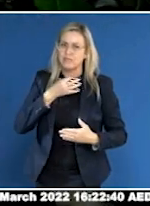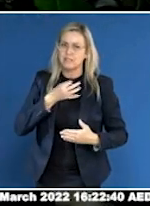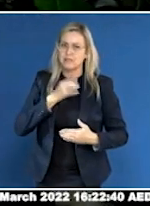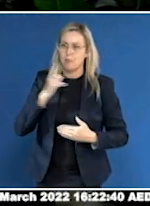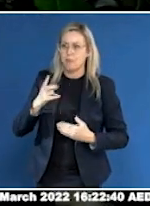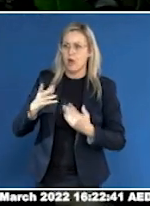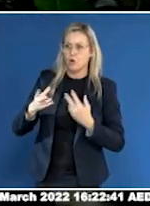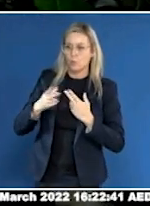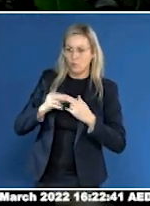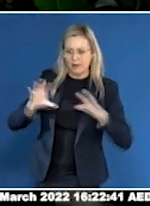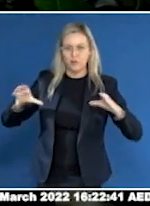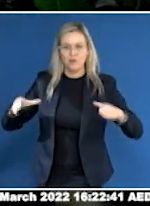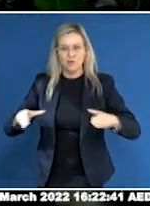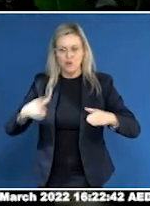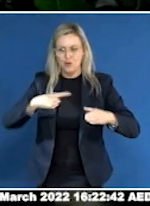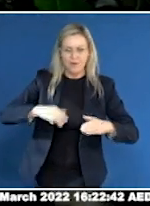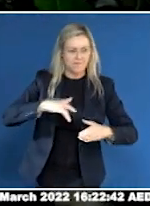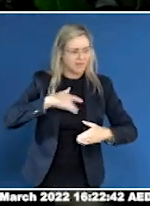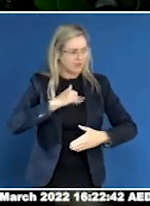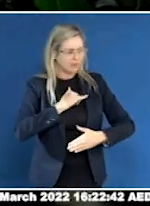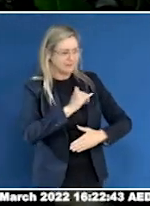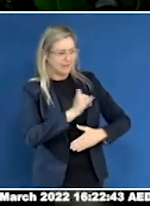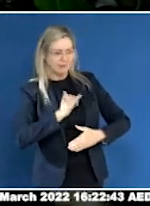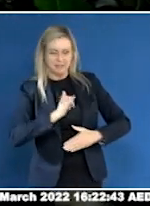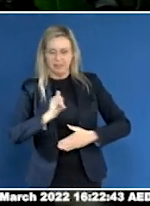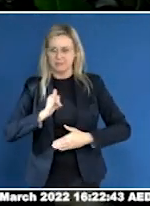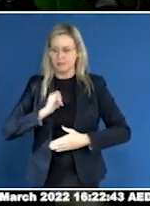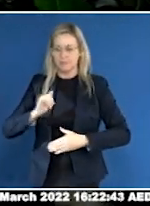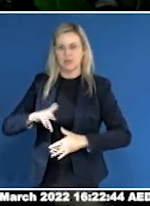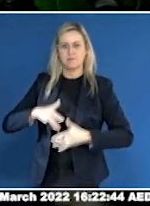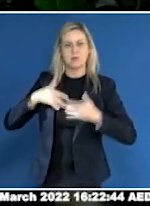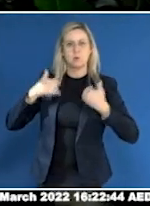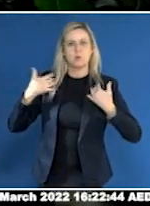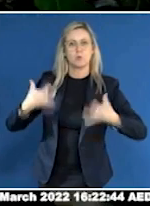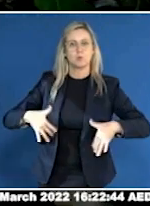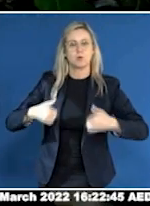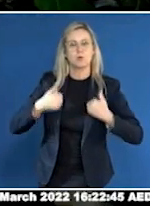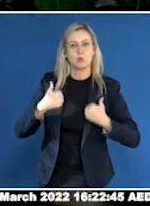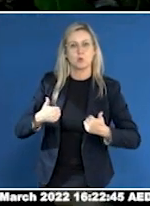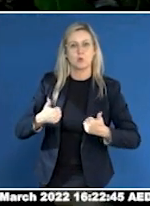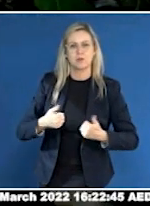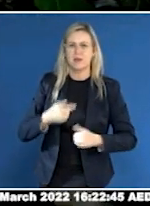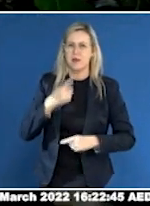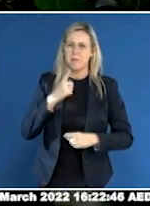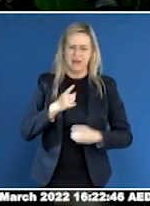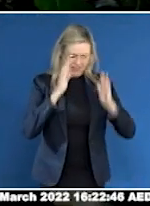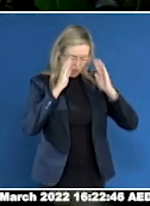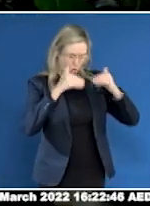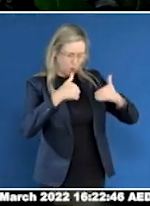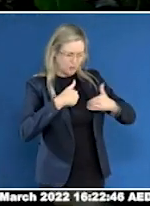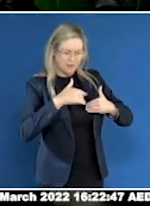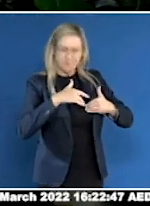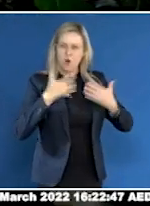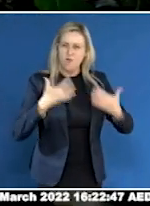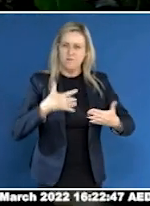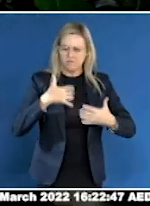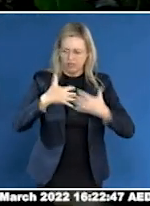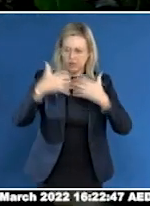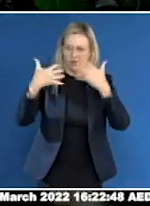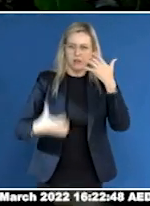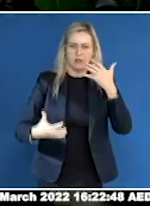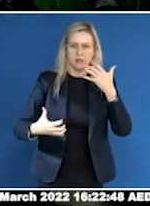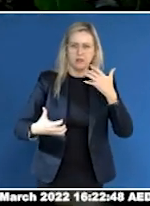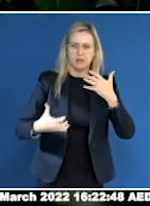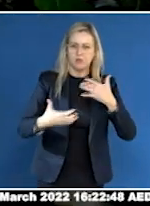when you're in a world that's not designed for you, you do feel like you're the outcast, you're the odd one out, and it affects your